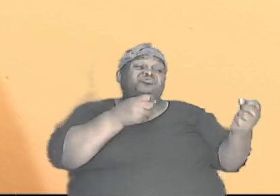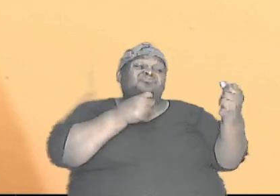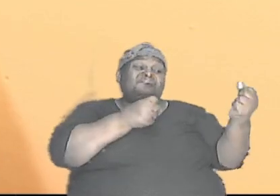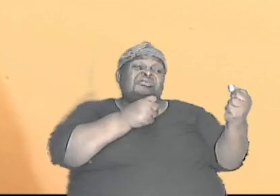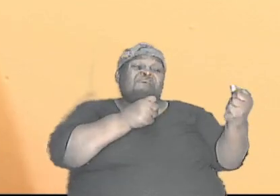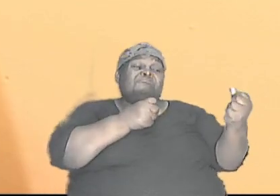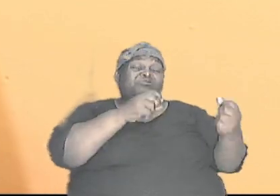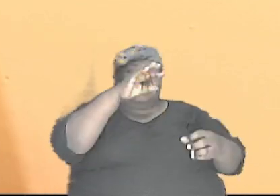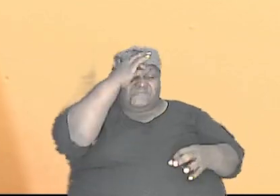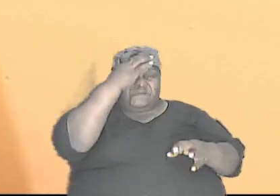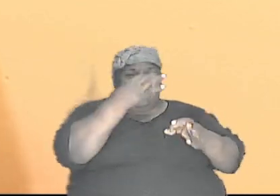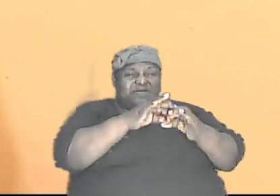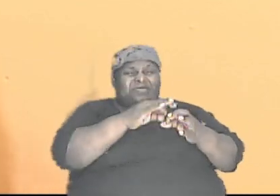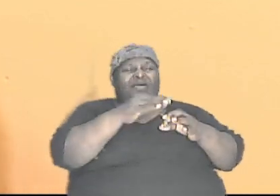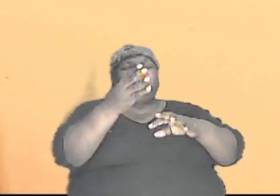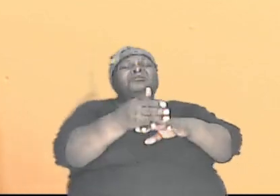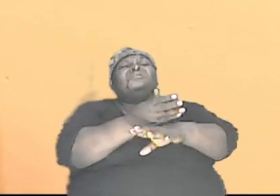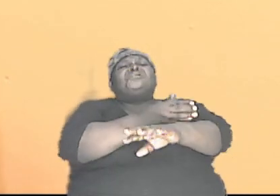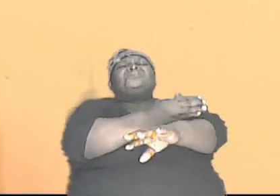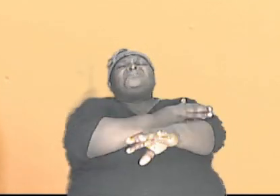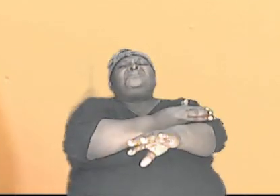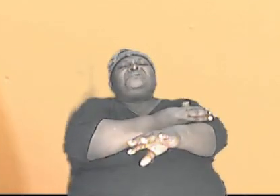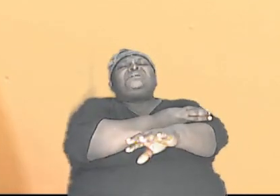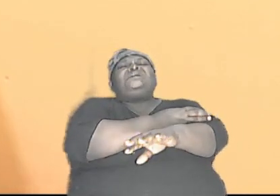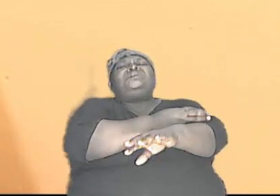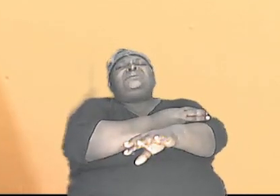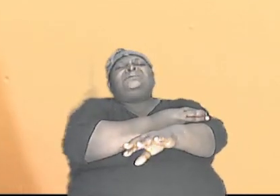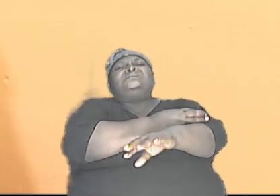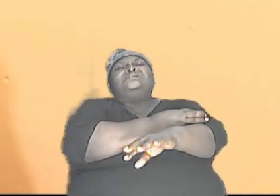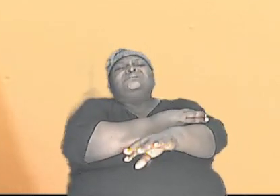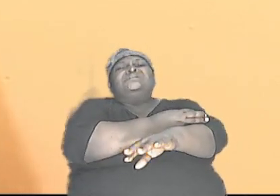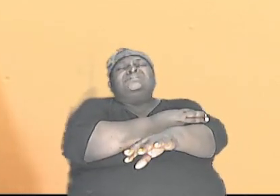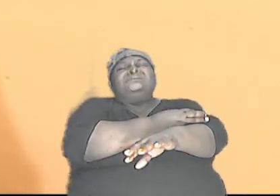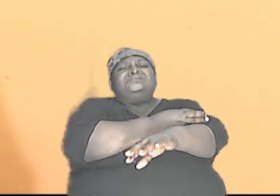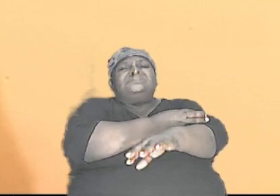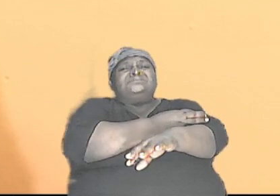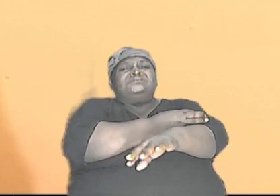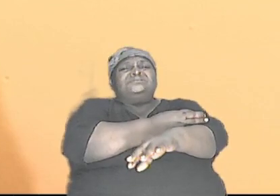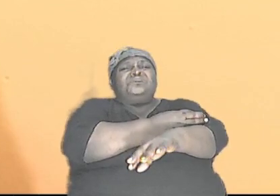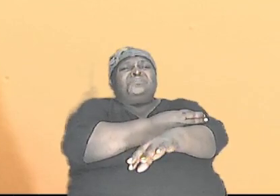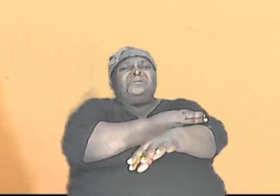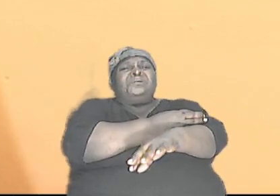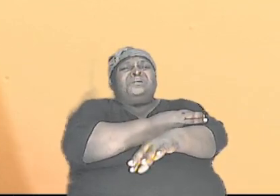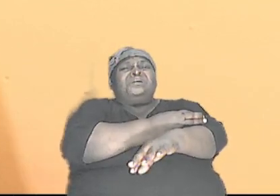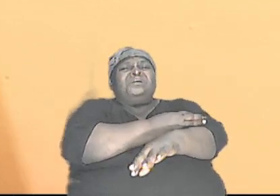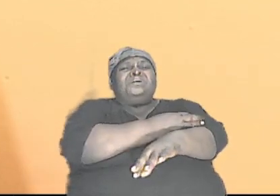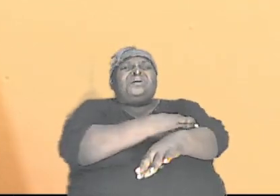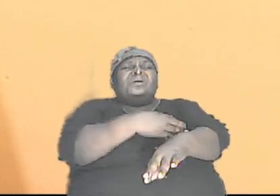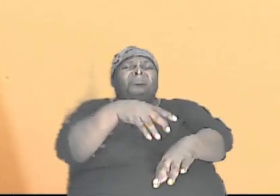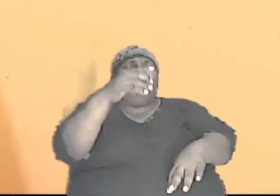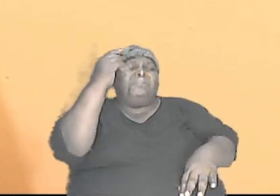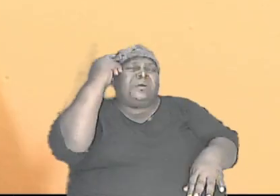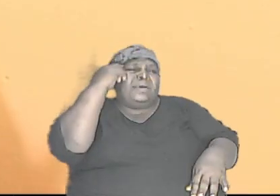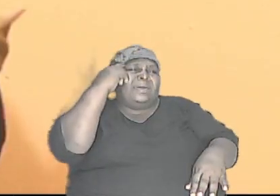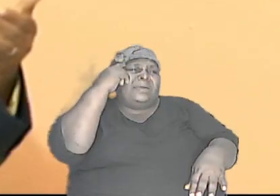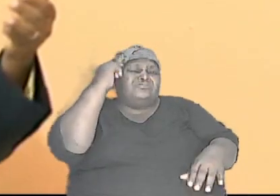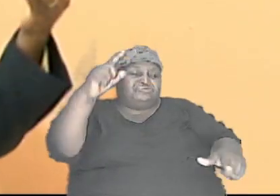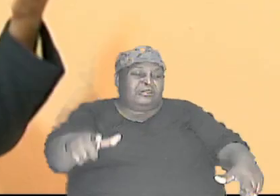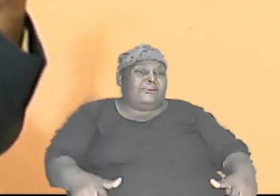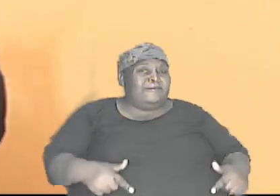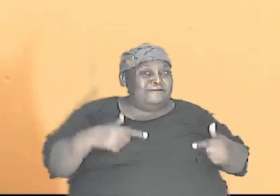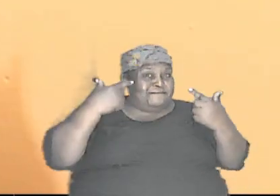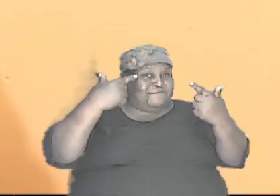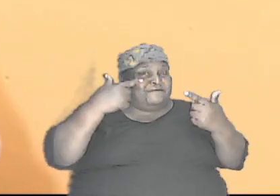increase our resolve to walk with God because we are telling our mind we are